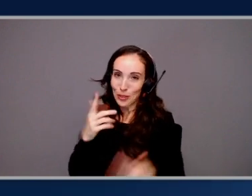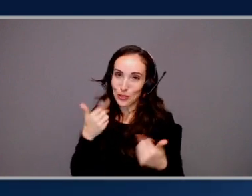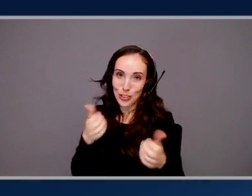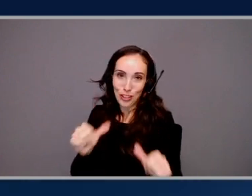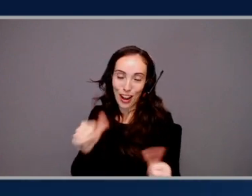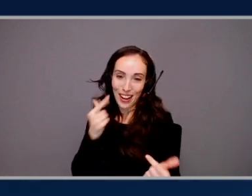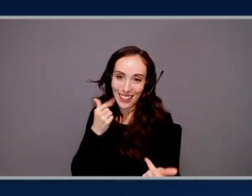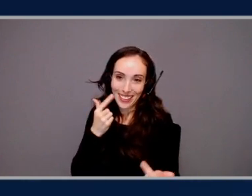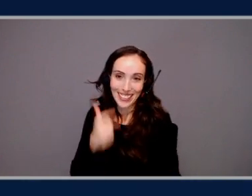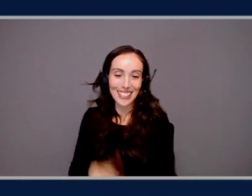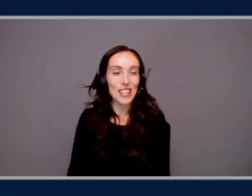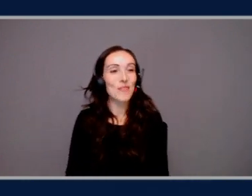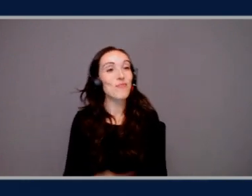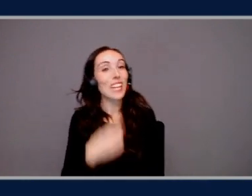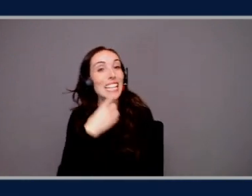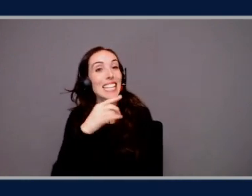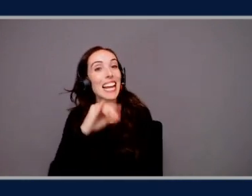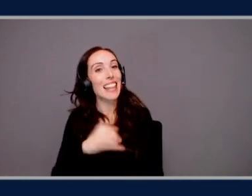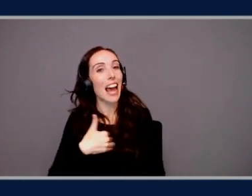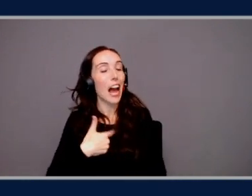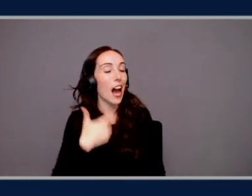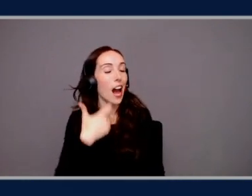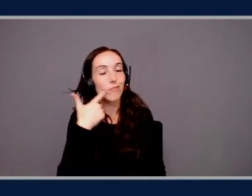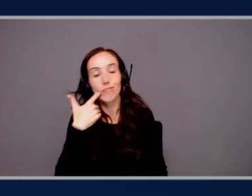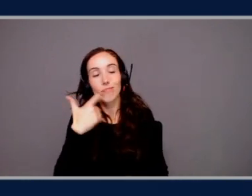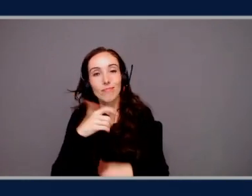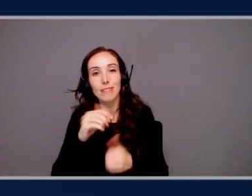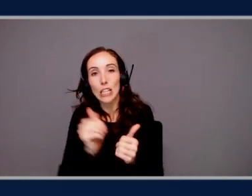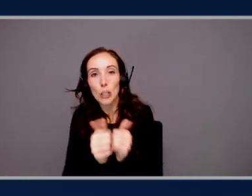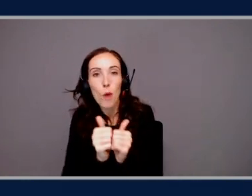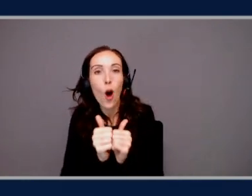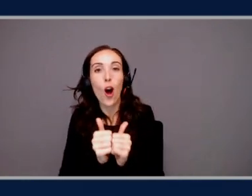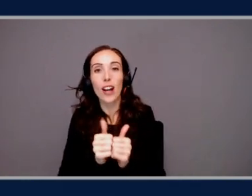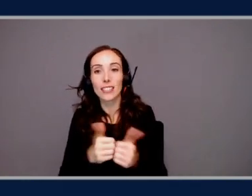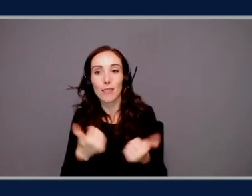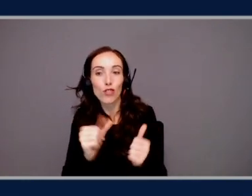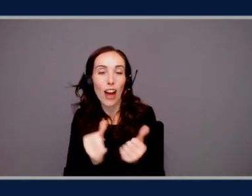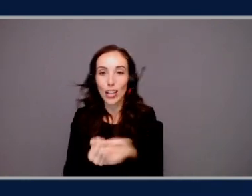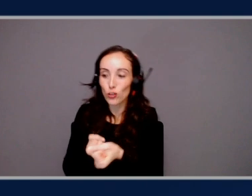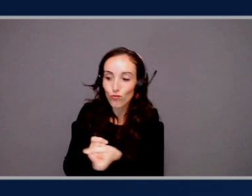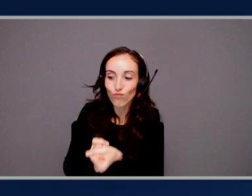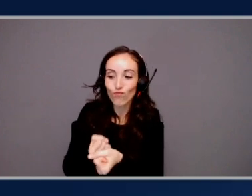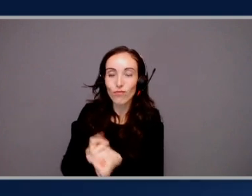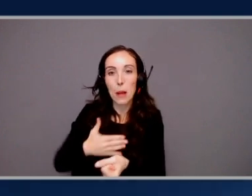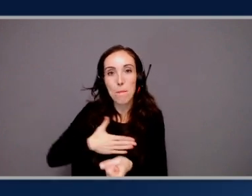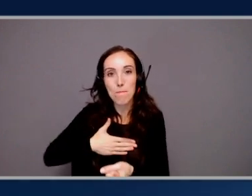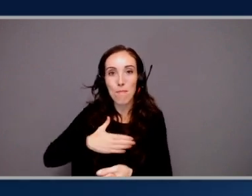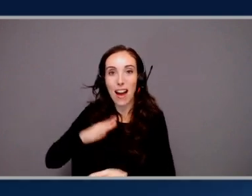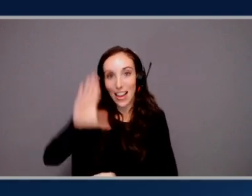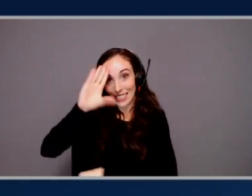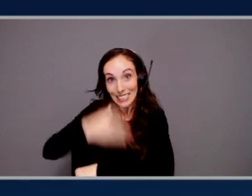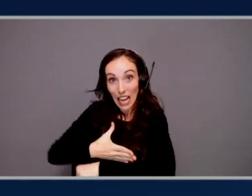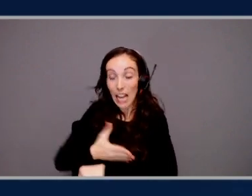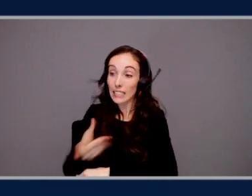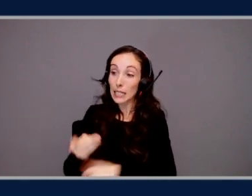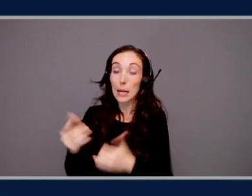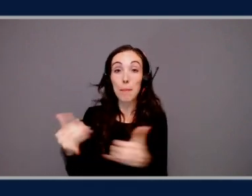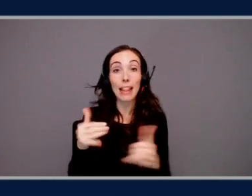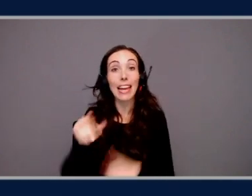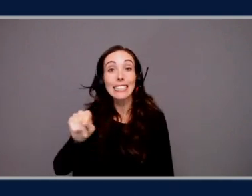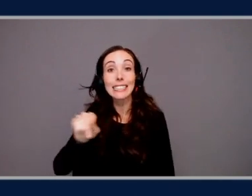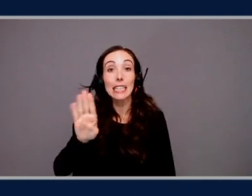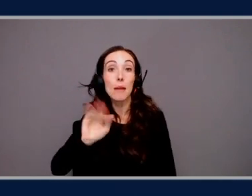And I say that as a sports junkie, a stats junkie, and, you trying to reinforce to my son who's playing t-ball, that it doesn't matter where you are in the